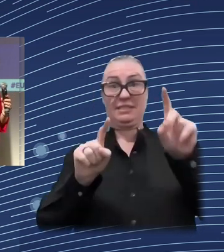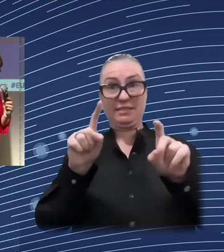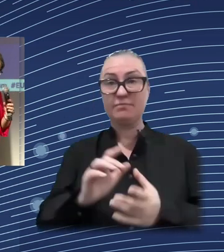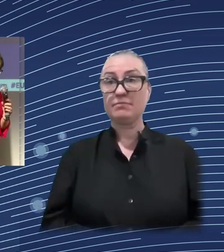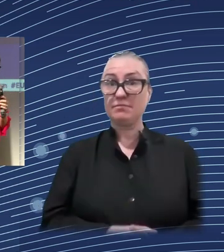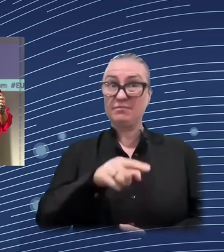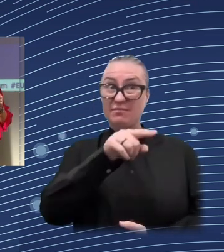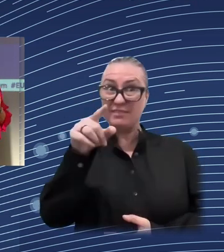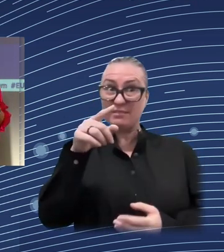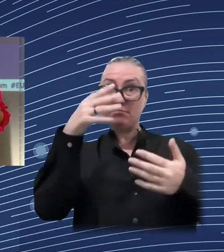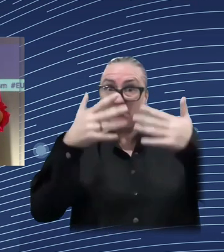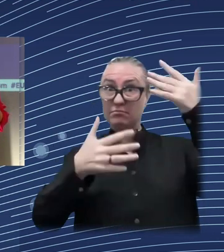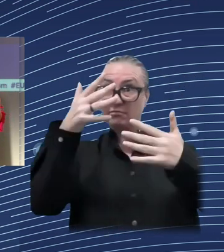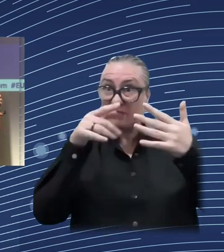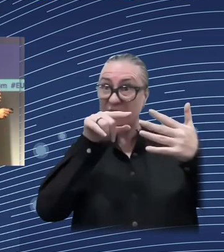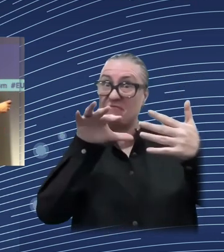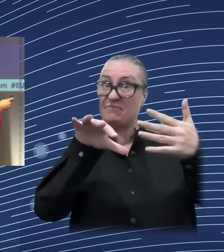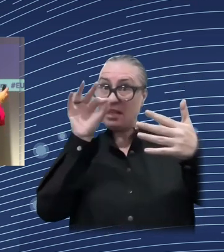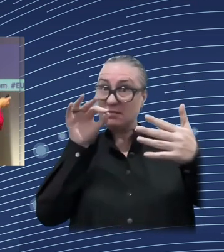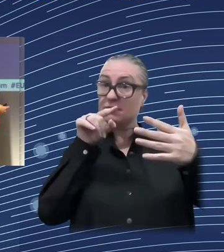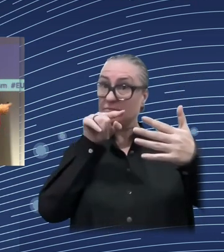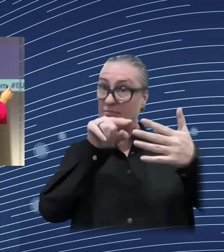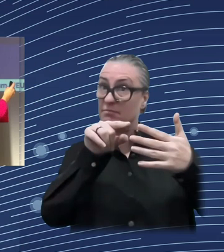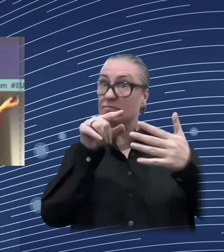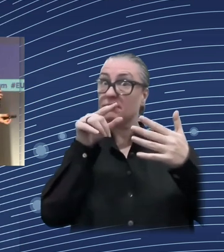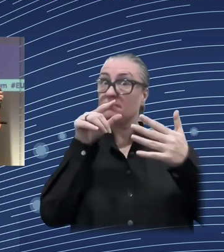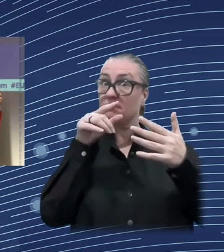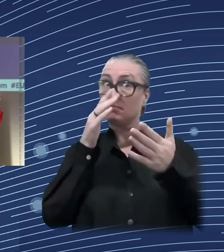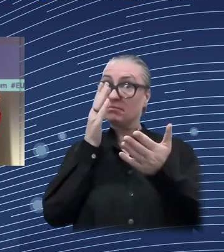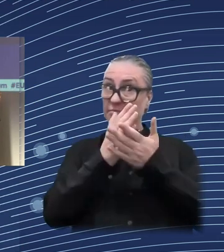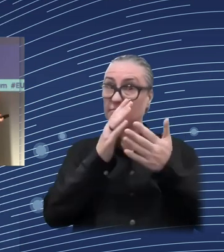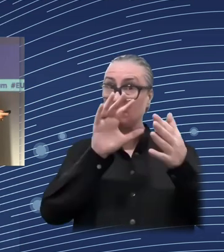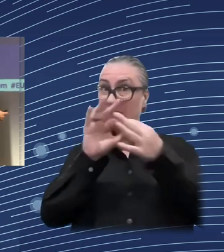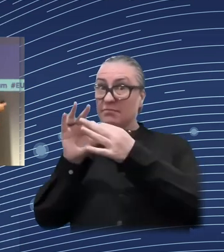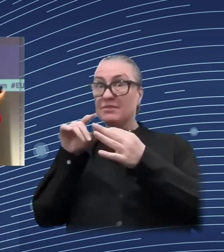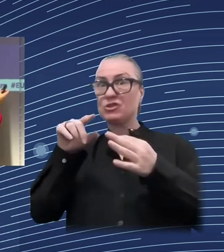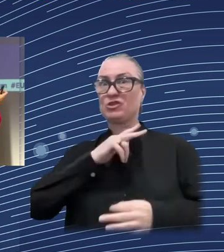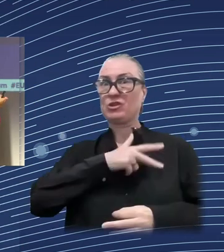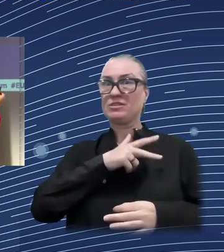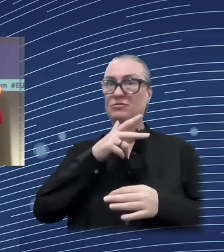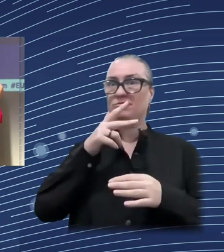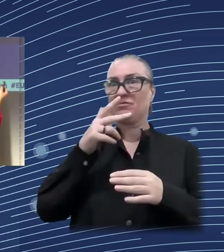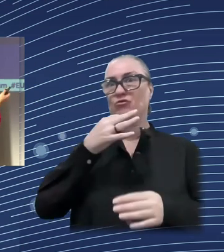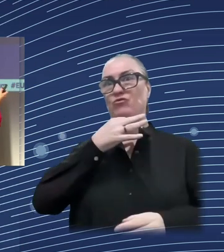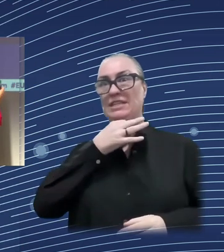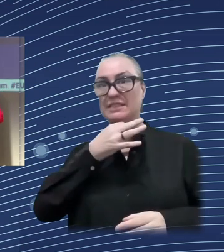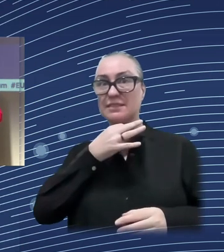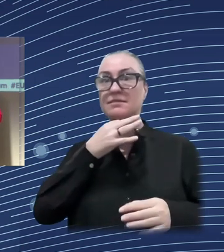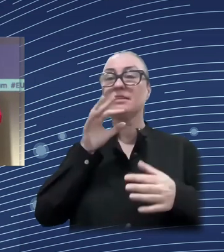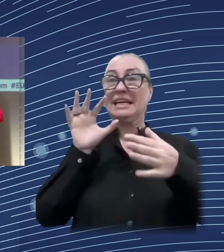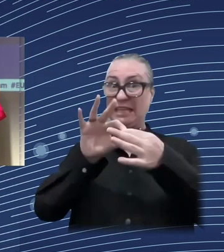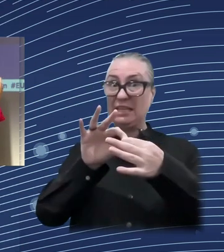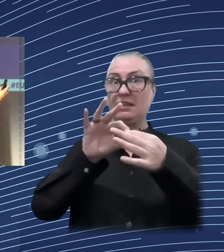And my answer is no. It's not because I do not believe in the results, but because I think